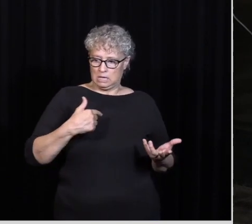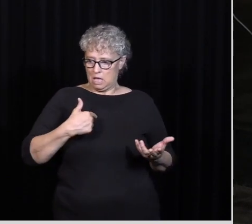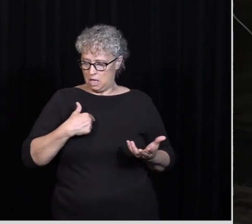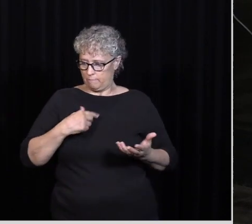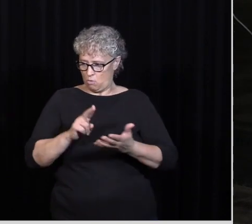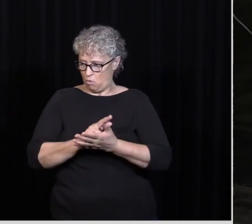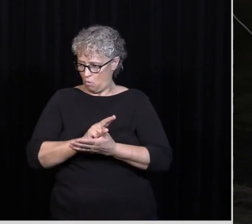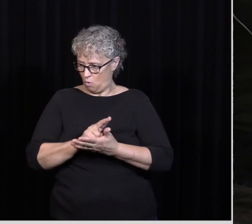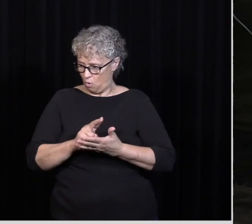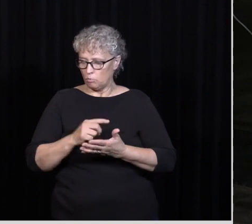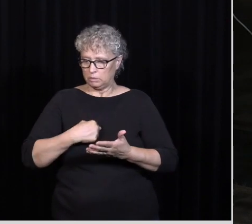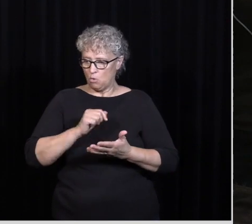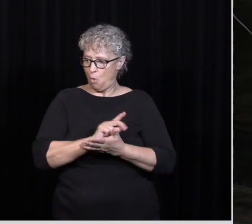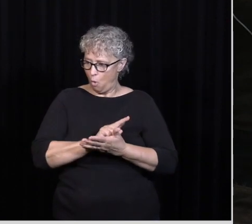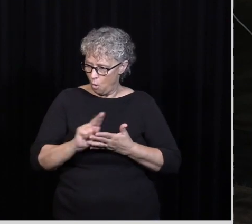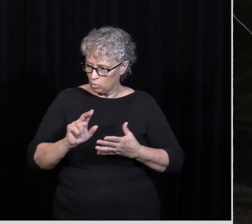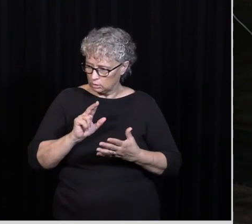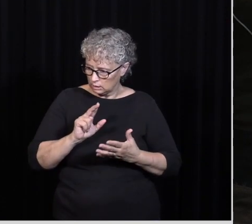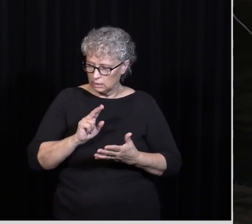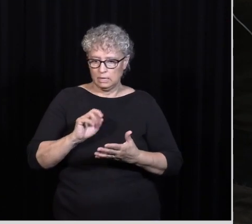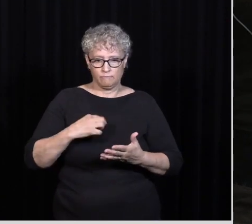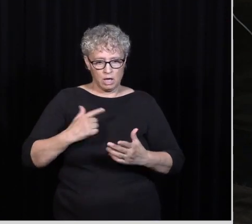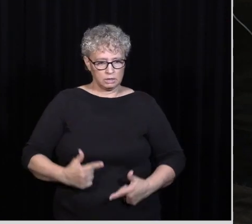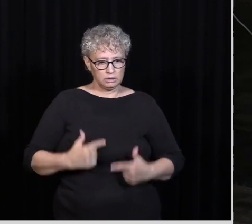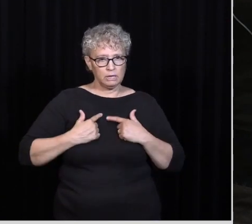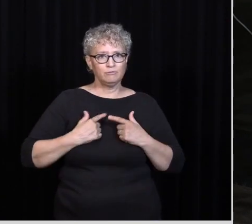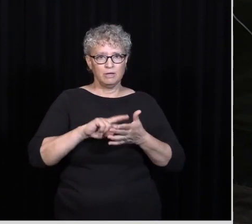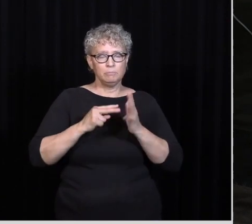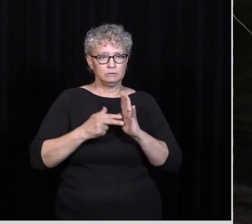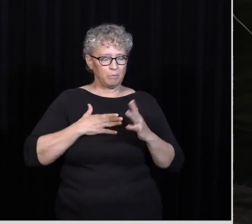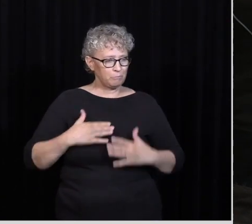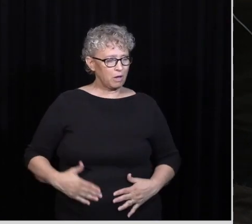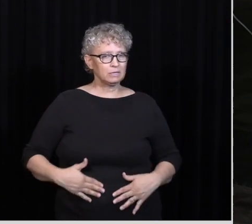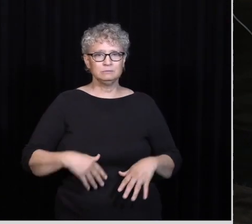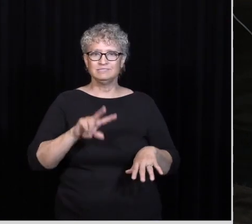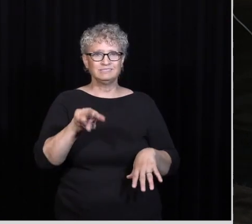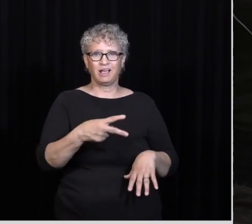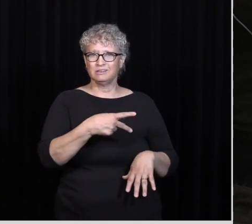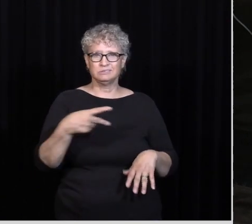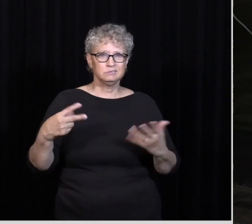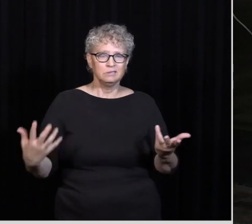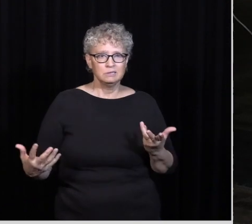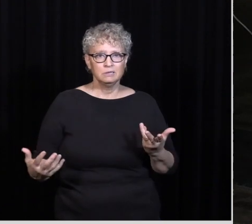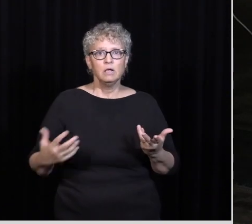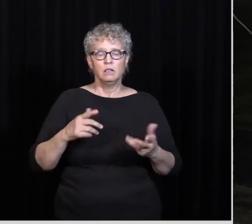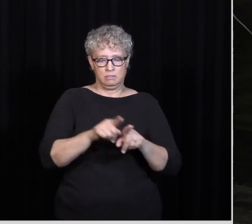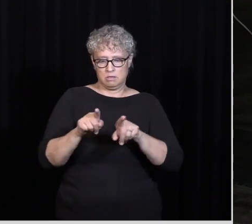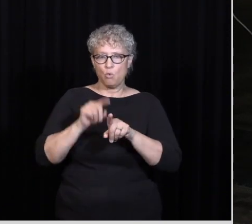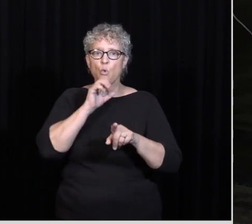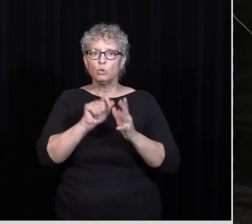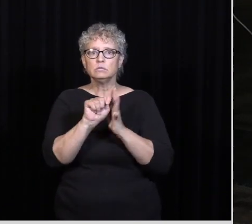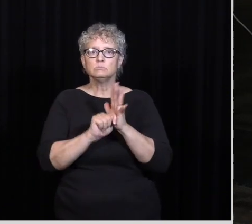If I'm living for Jesus Christ My flesh is of secondary importance Like in the Old Testament They were